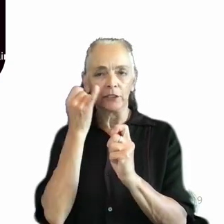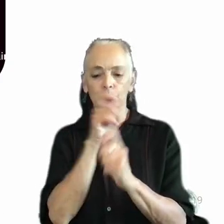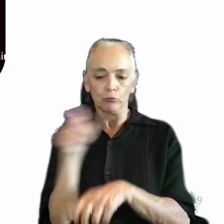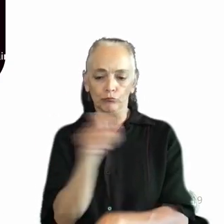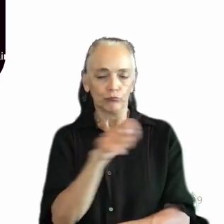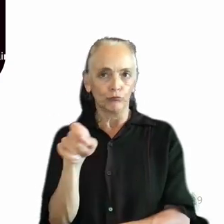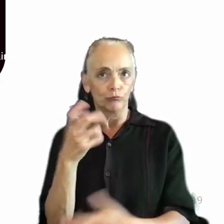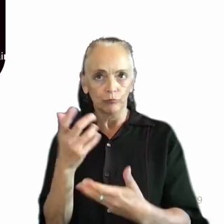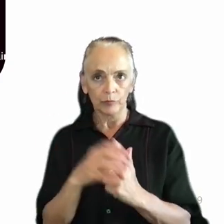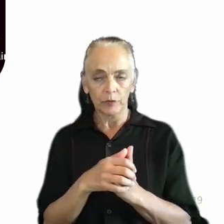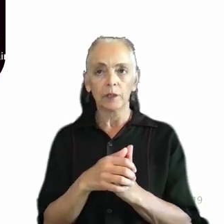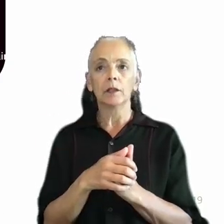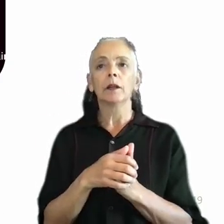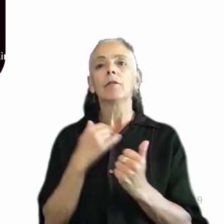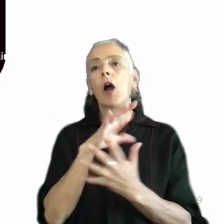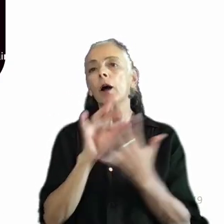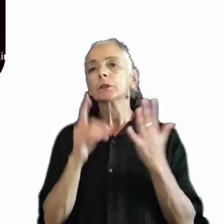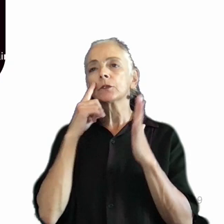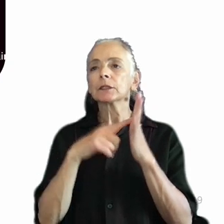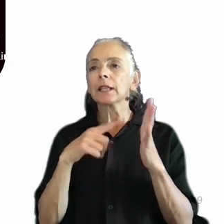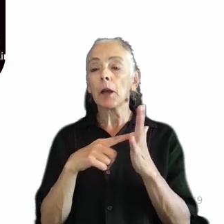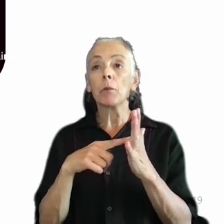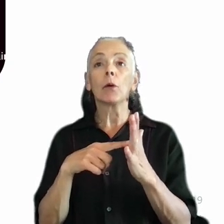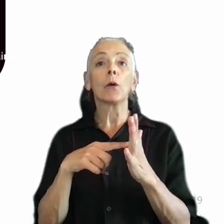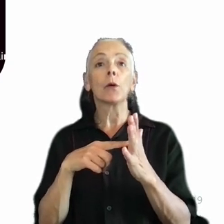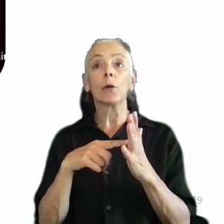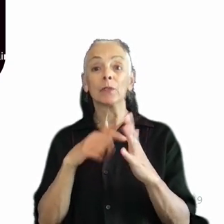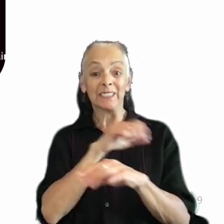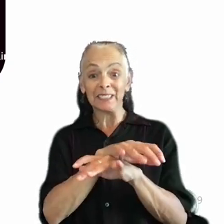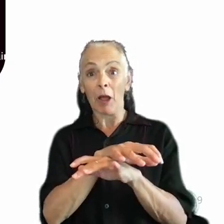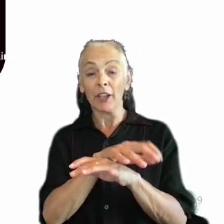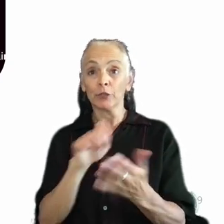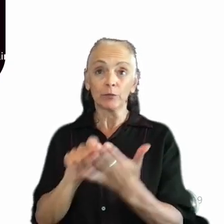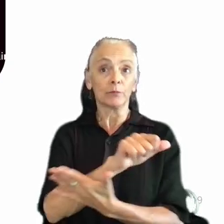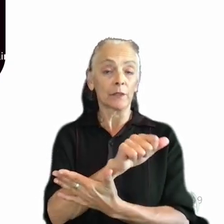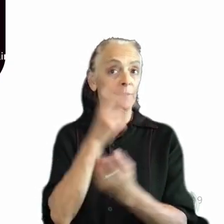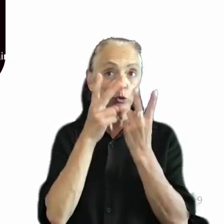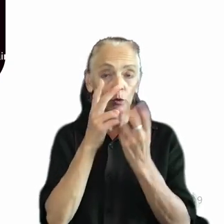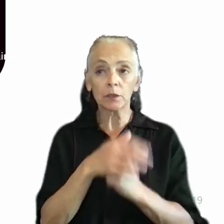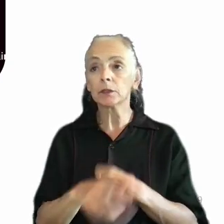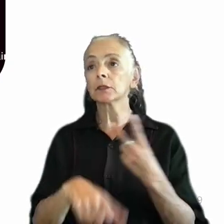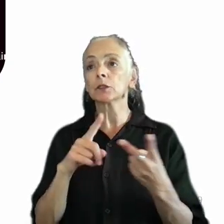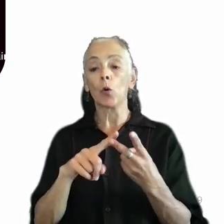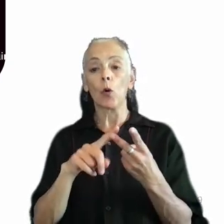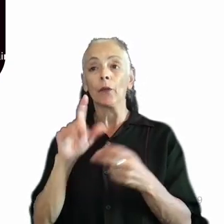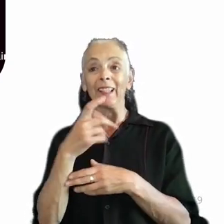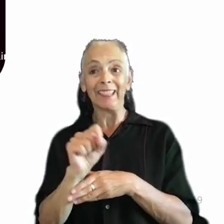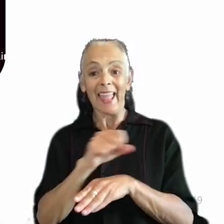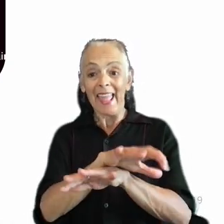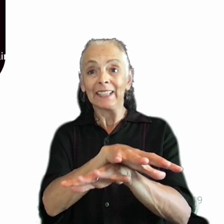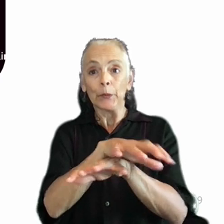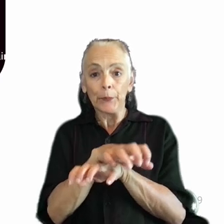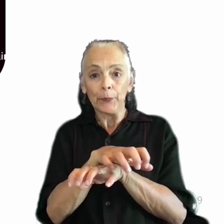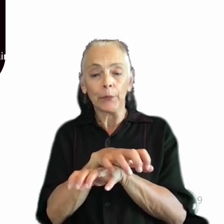There are options for things like removing the spider visuals altogether, reducing the legs of the spiders to just